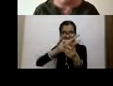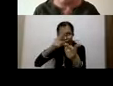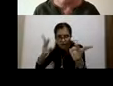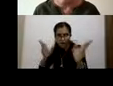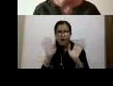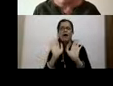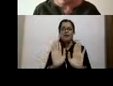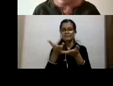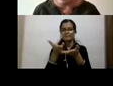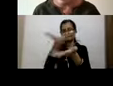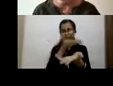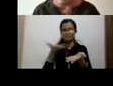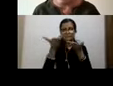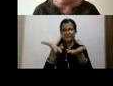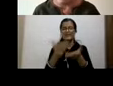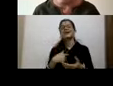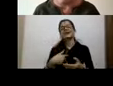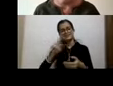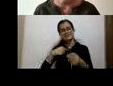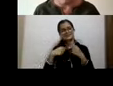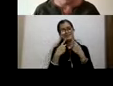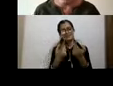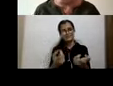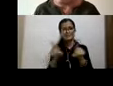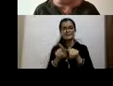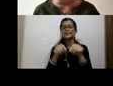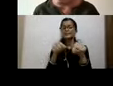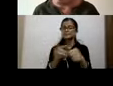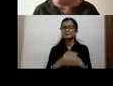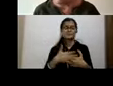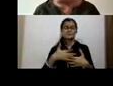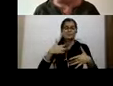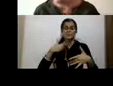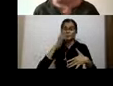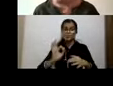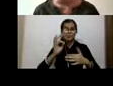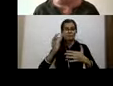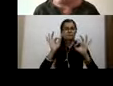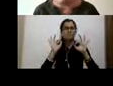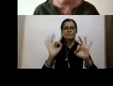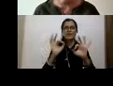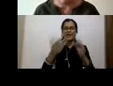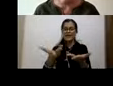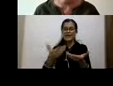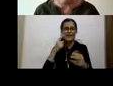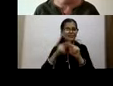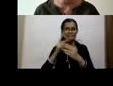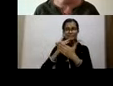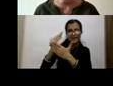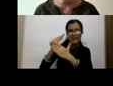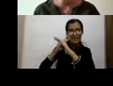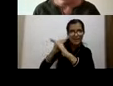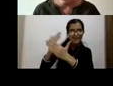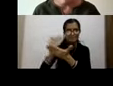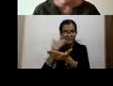area. So so again, as I said, it's it's it's pretty amazing what you can conserve and protect even in a small patch of